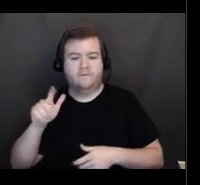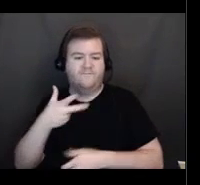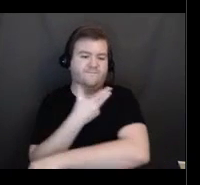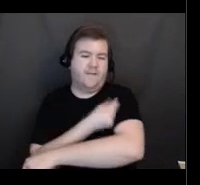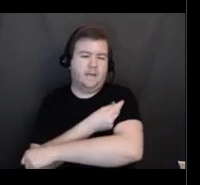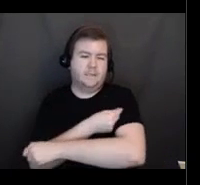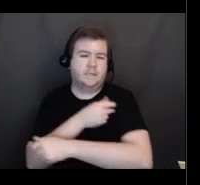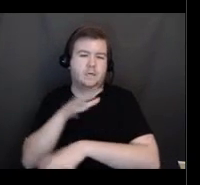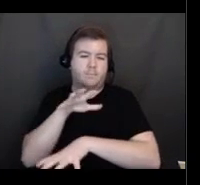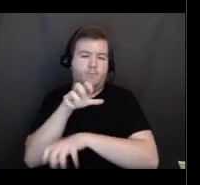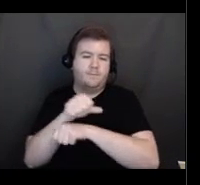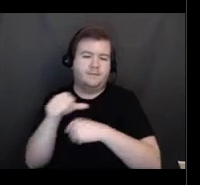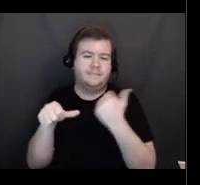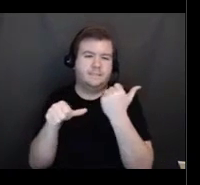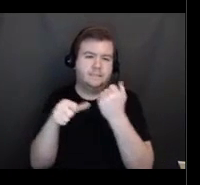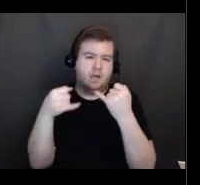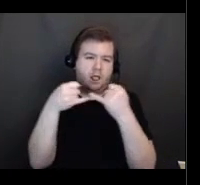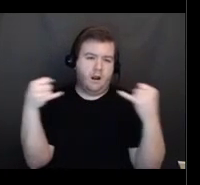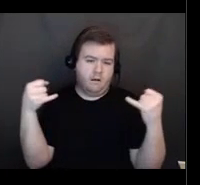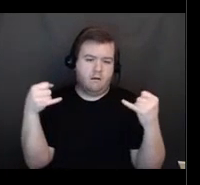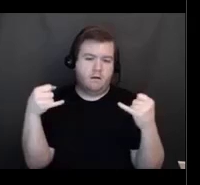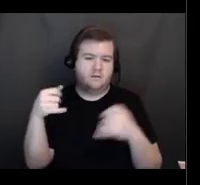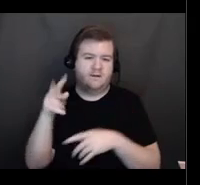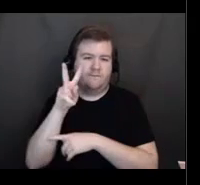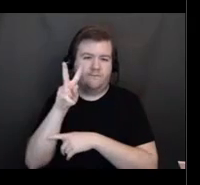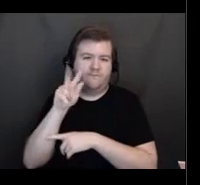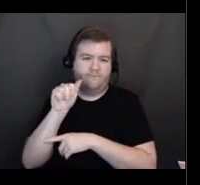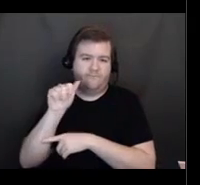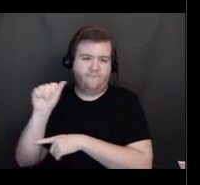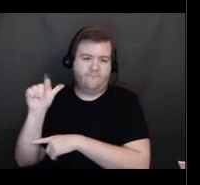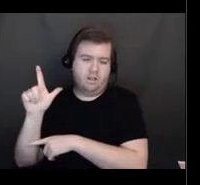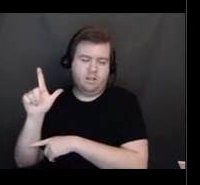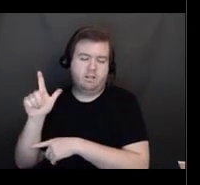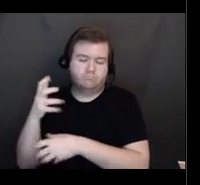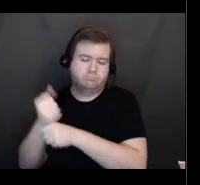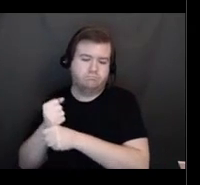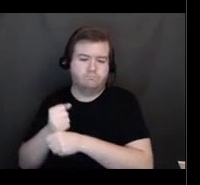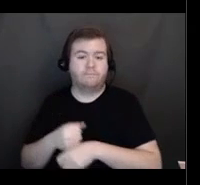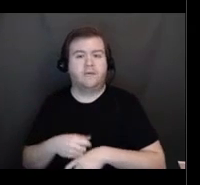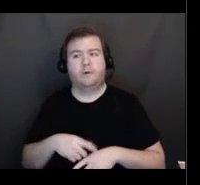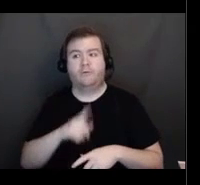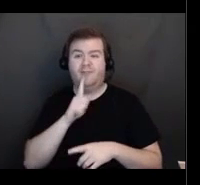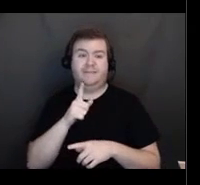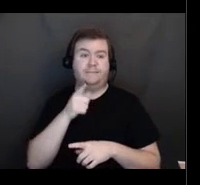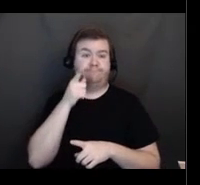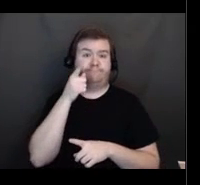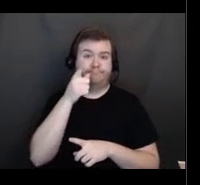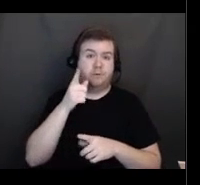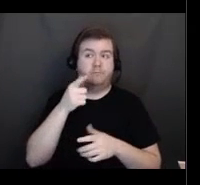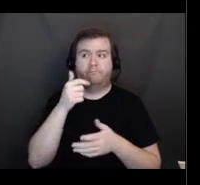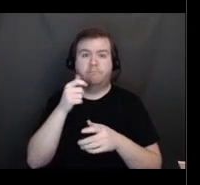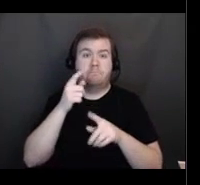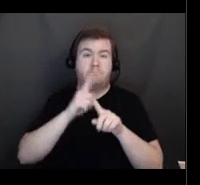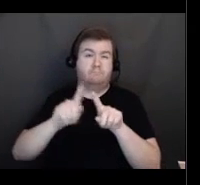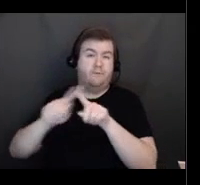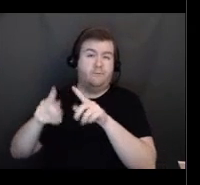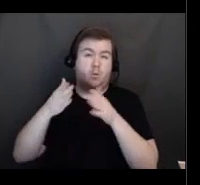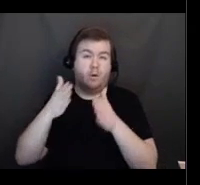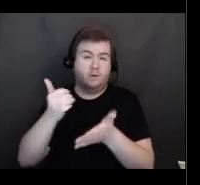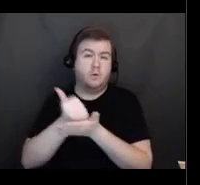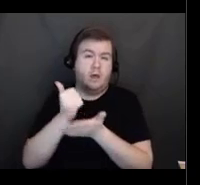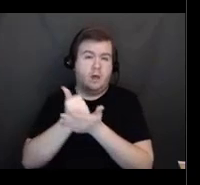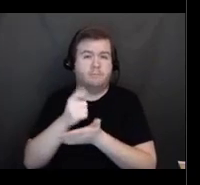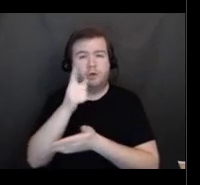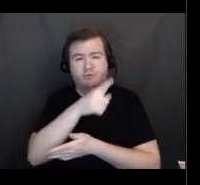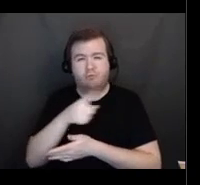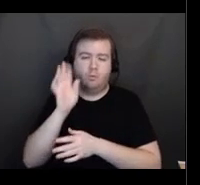There are many ways that you are going to be able to help. You may assist them in determining if they are vaccine eligible and provide them